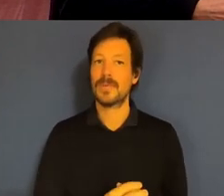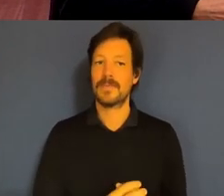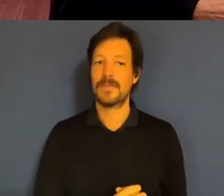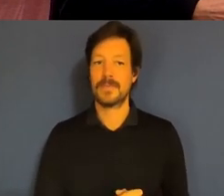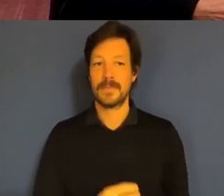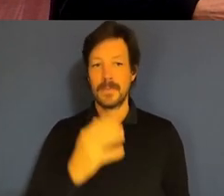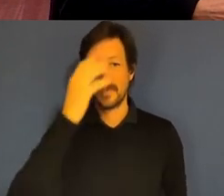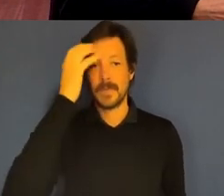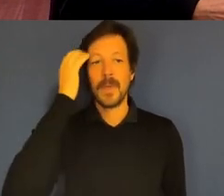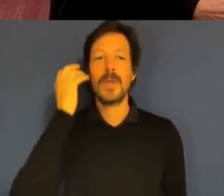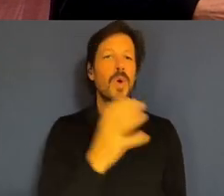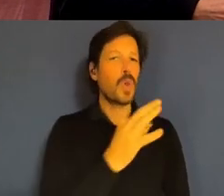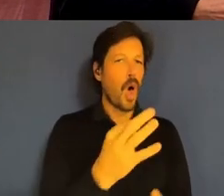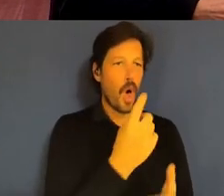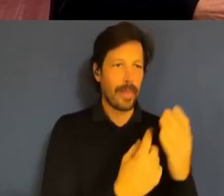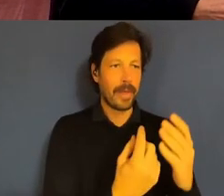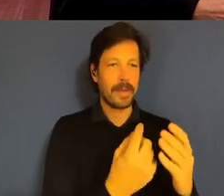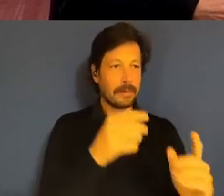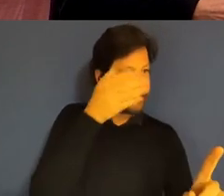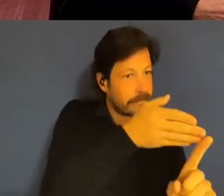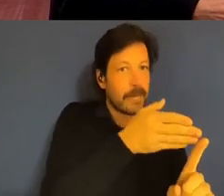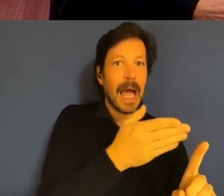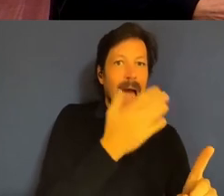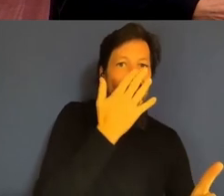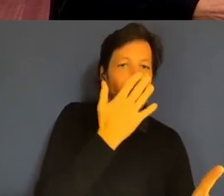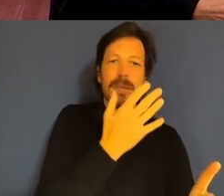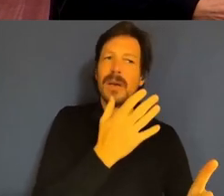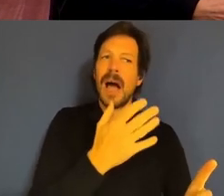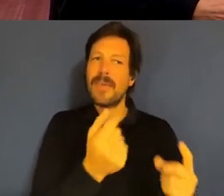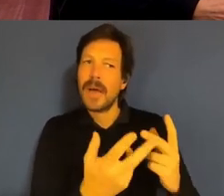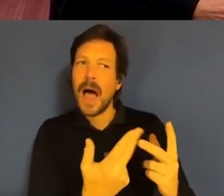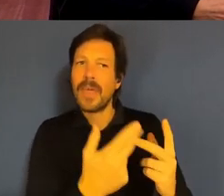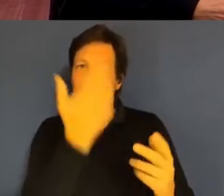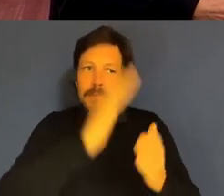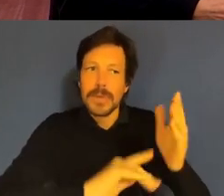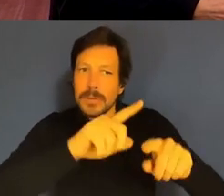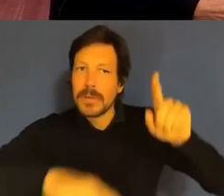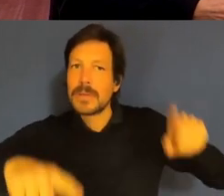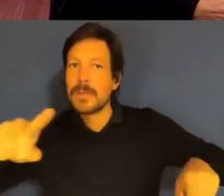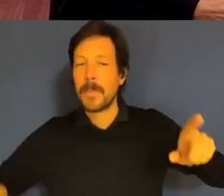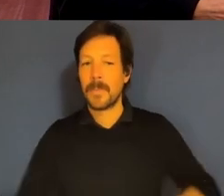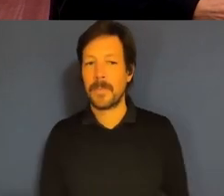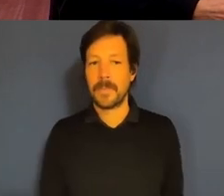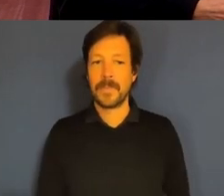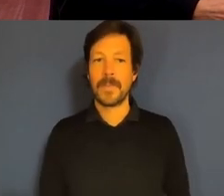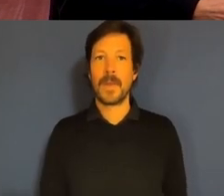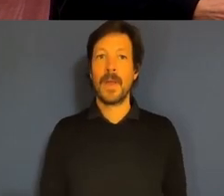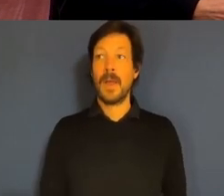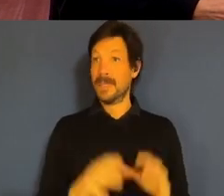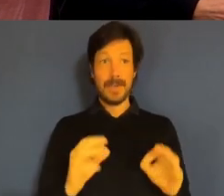from which generation they might be from. I think it's particularly important in terms of internal communications